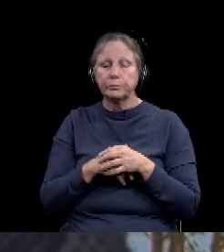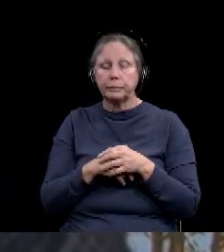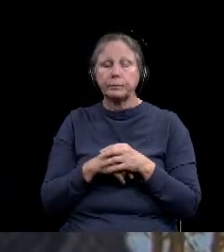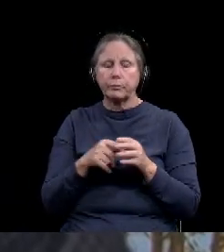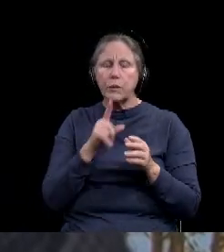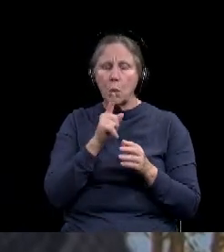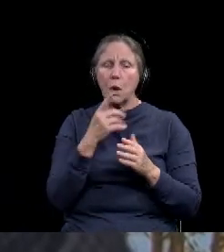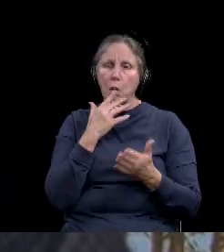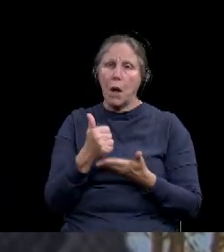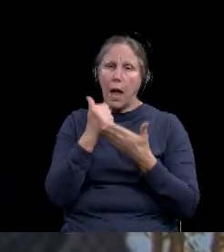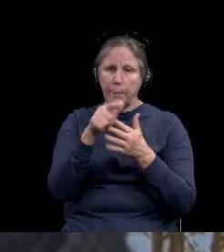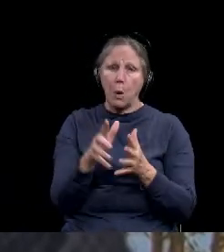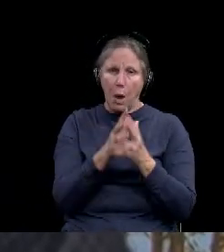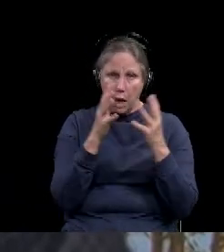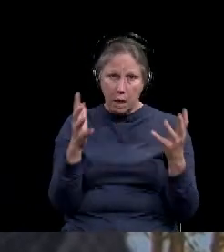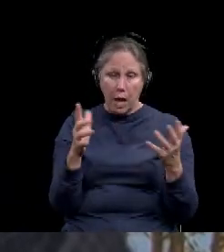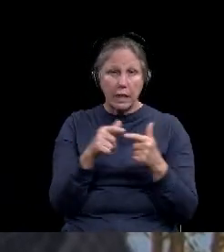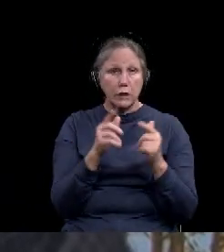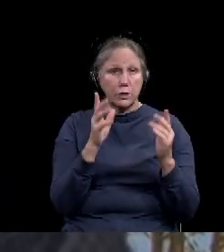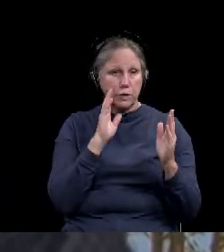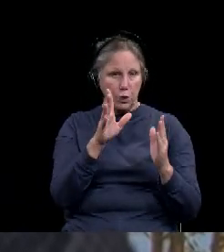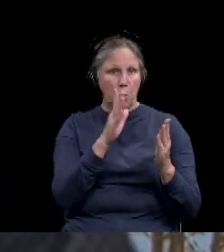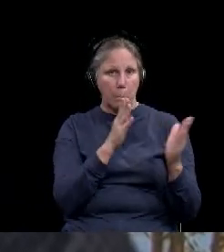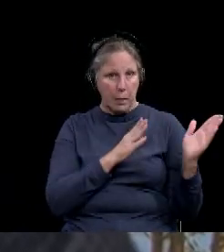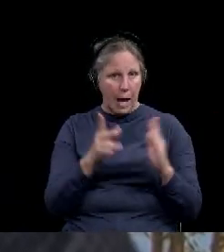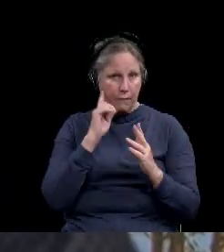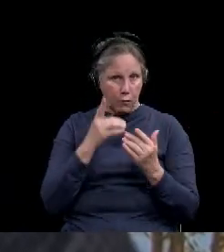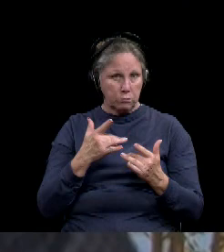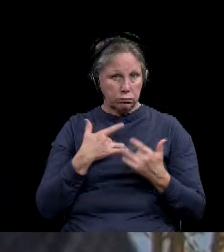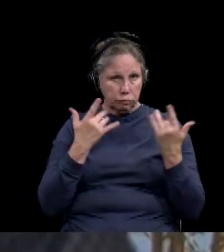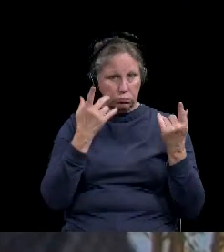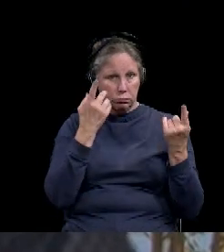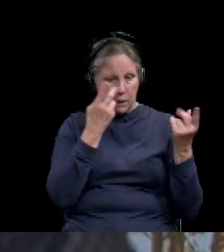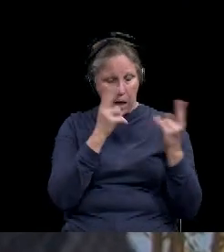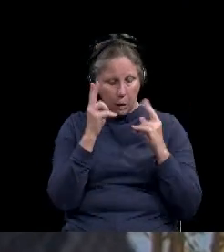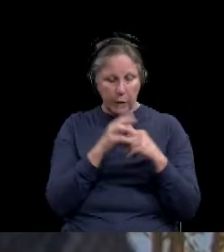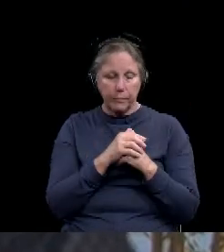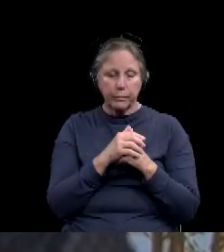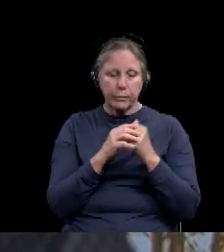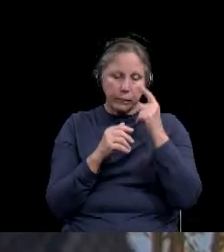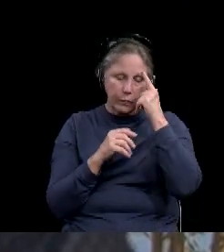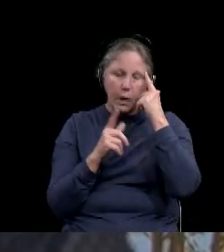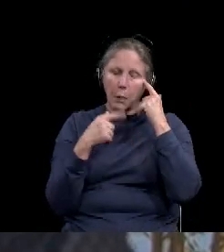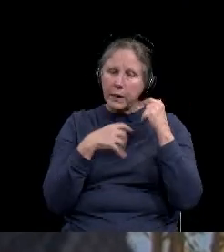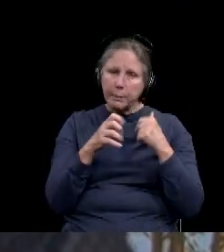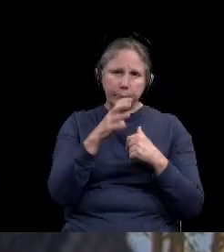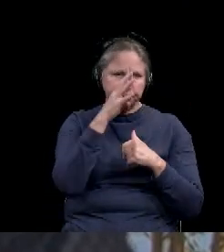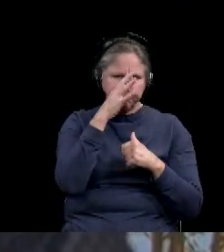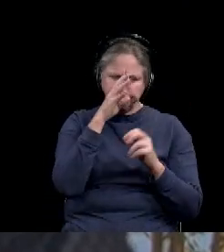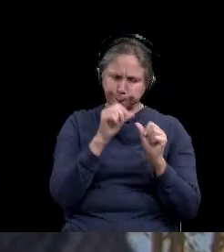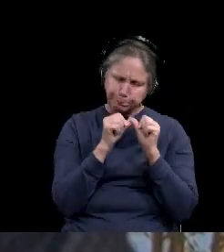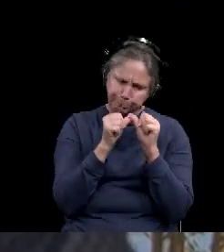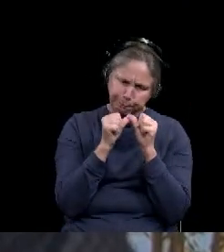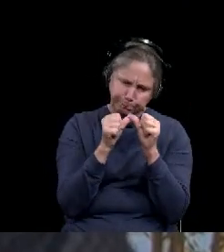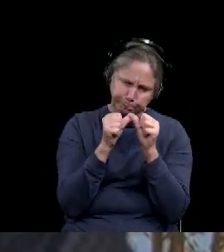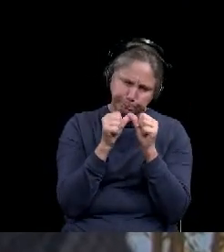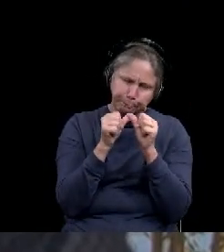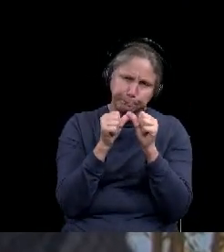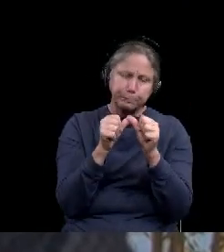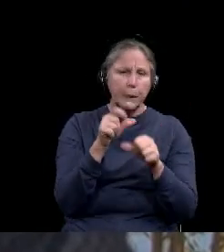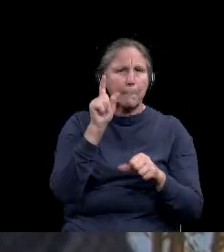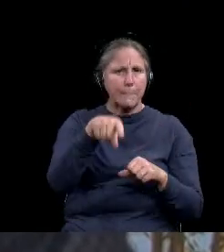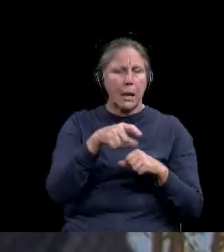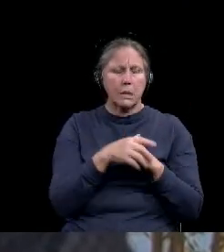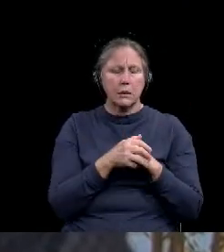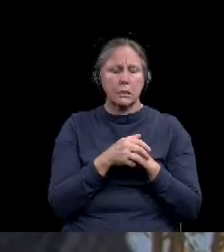it is very helpful guidance as you're trying to plan these events. Um, we've got to continue to be vigilant as we go through this. We can do that.